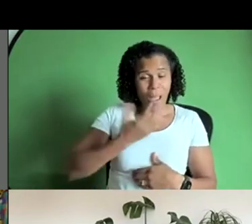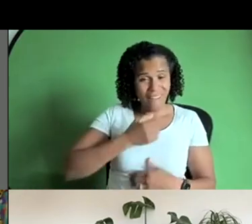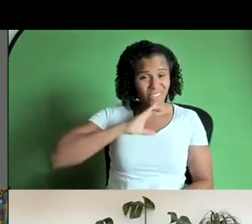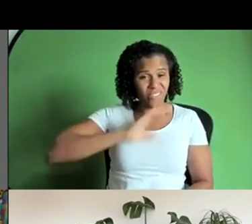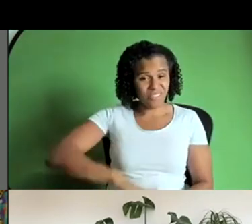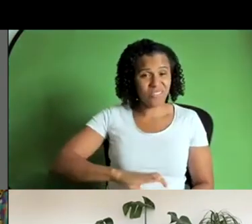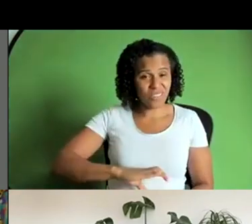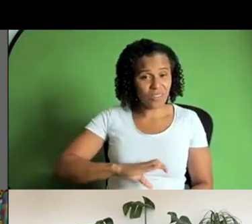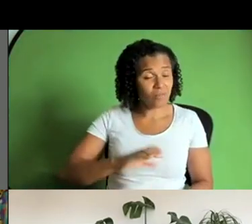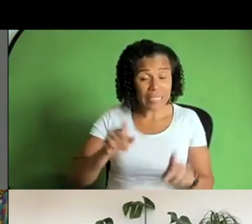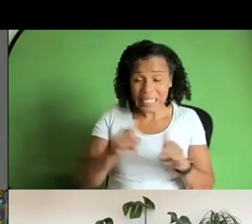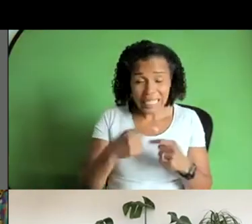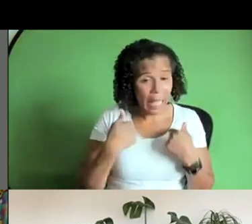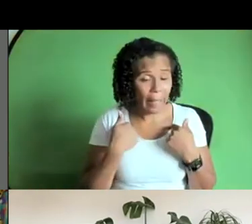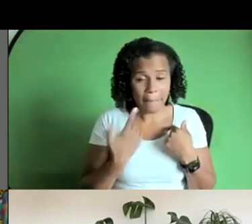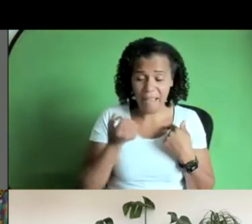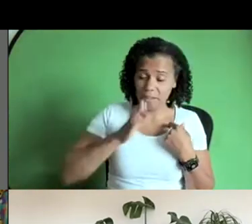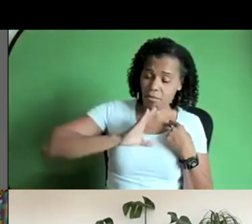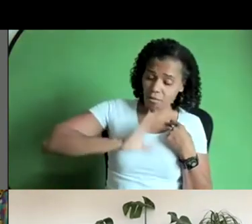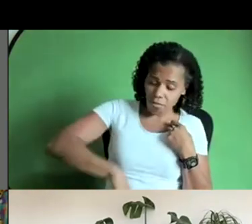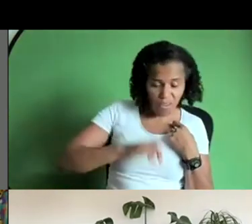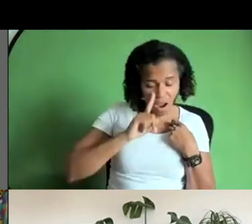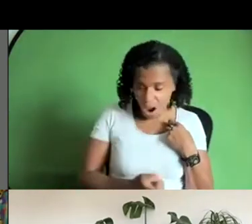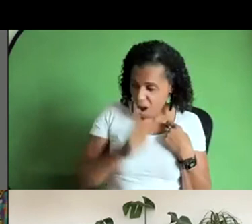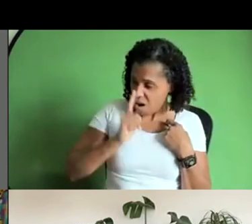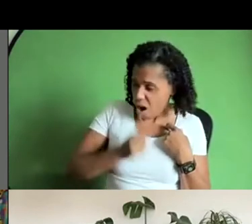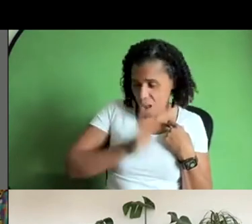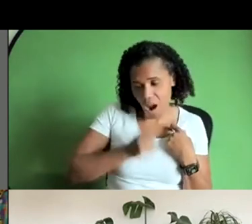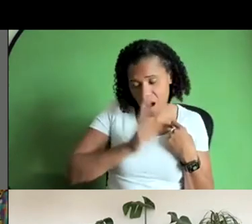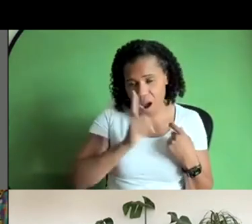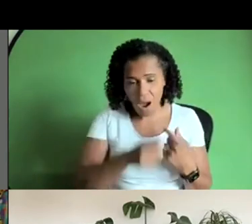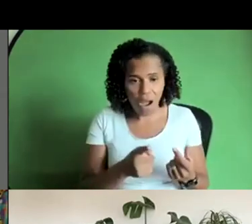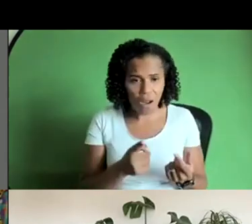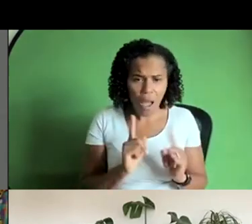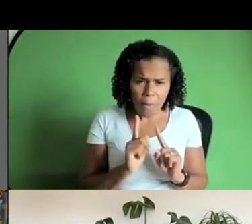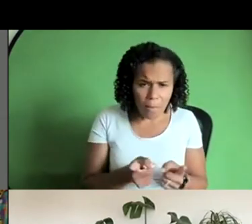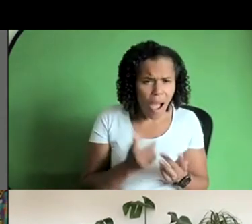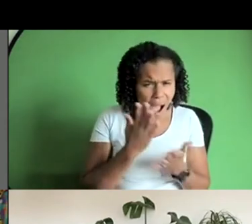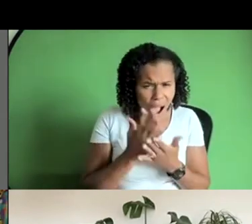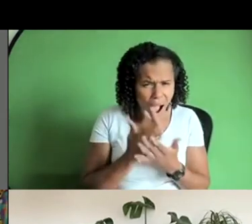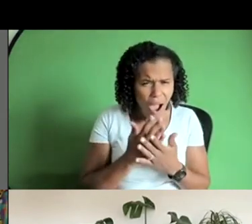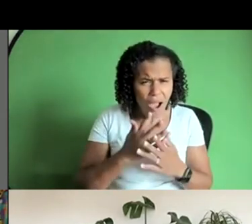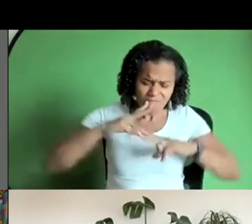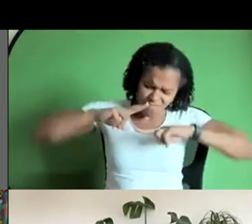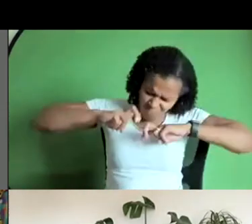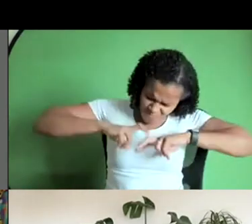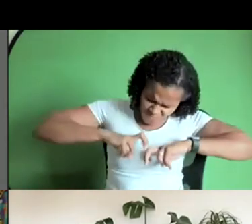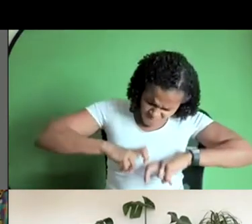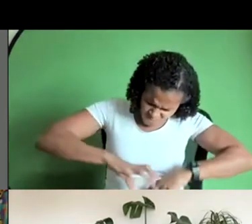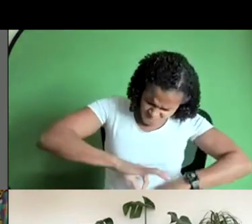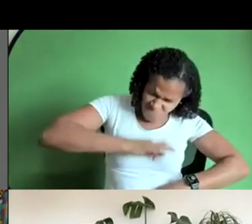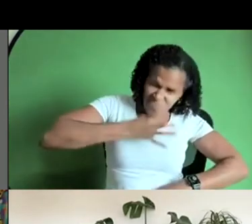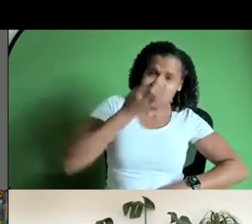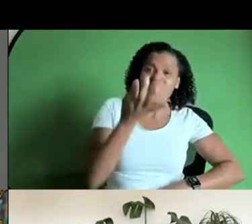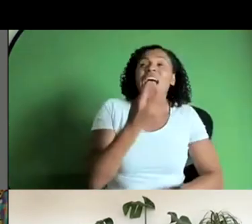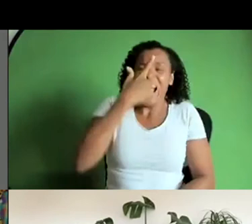sometimes we have that confidence in ourselves thinking we can't do it we can't do it but deep down we know full well we can do it it's just that we need that sense